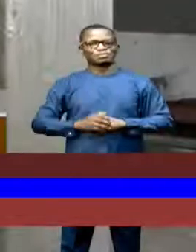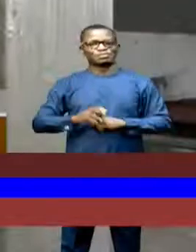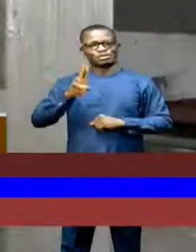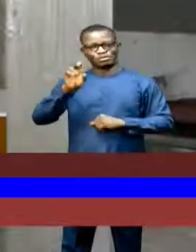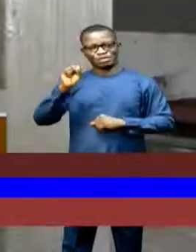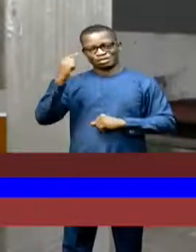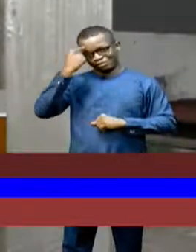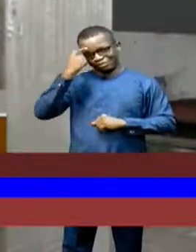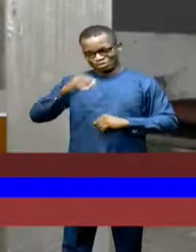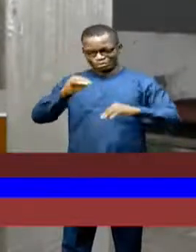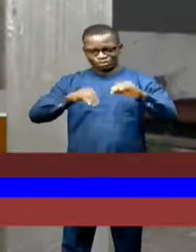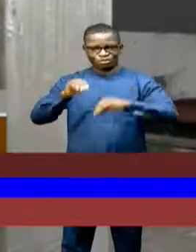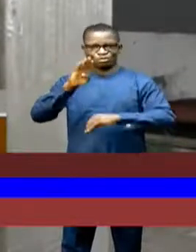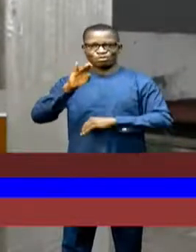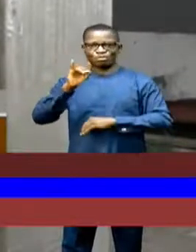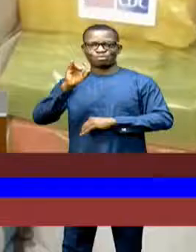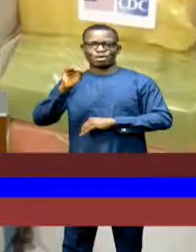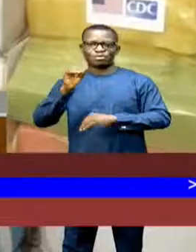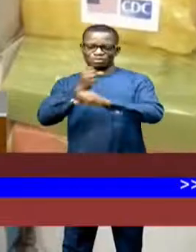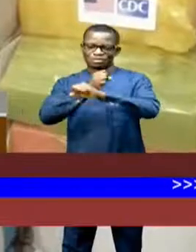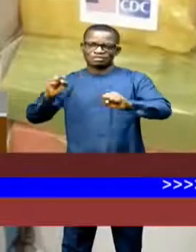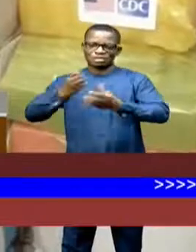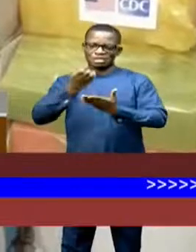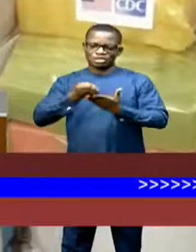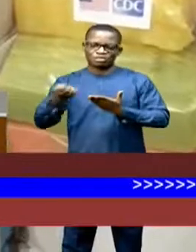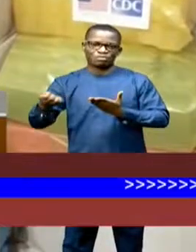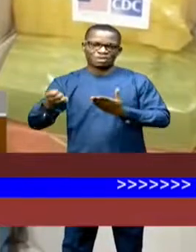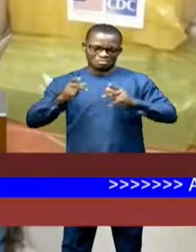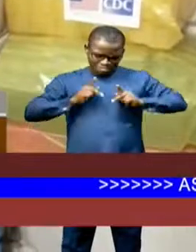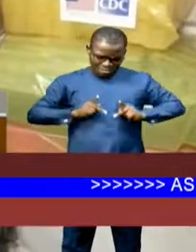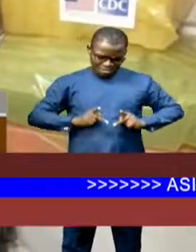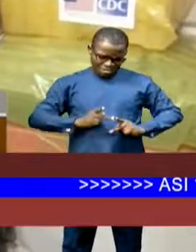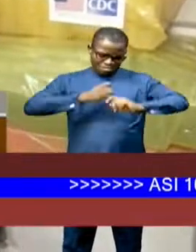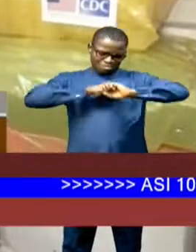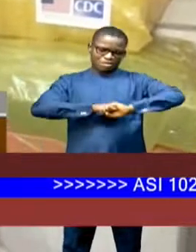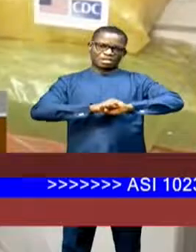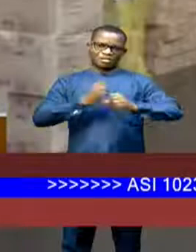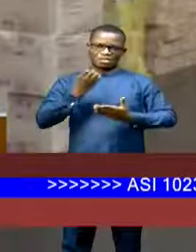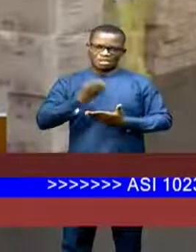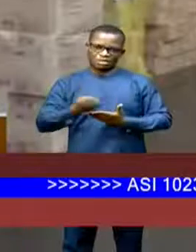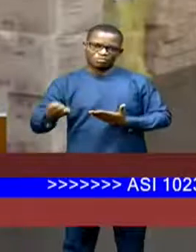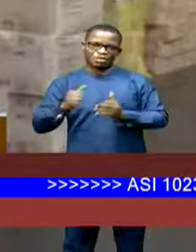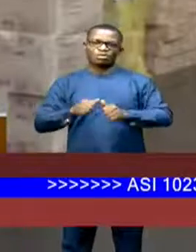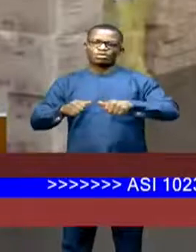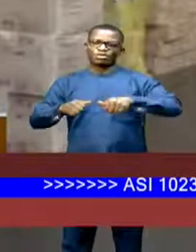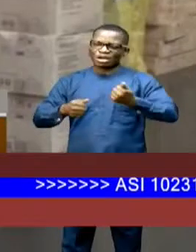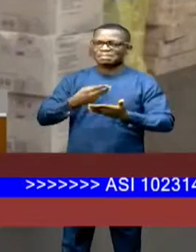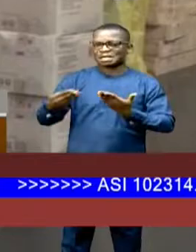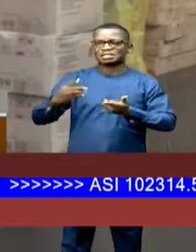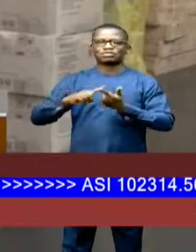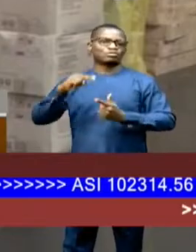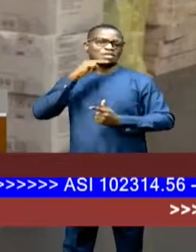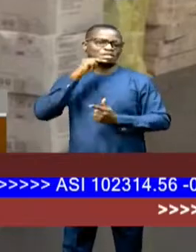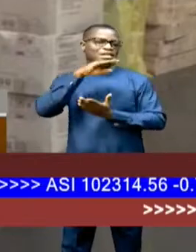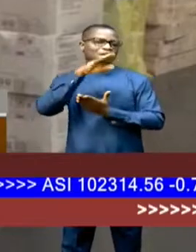government's donation of biosafety containment equipment, personal protective equipment, and other commodities to the Nigeria